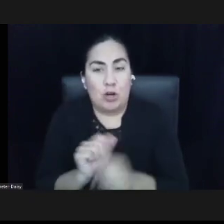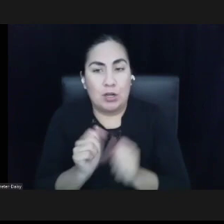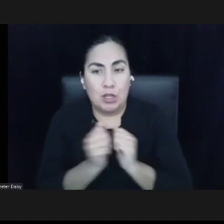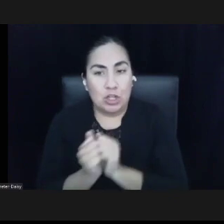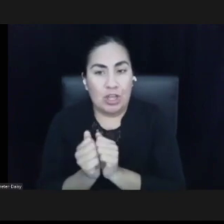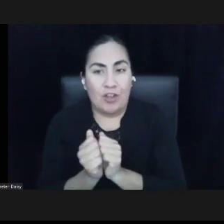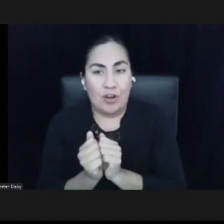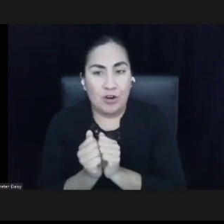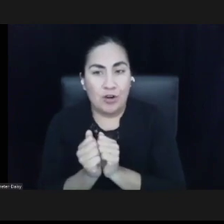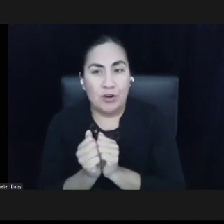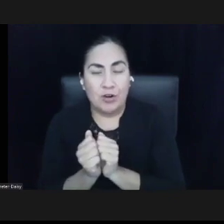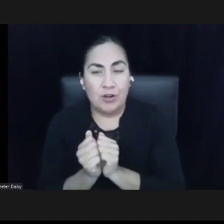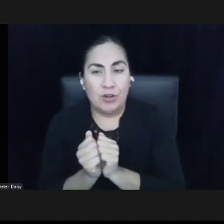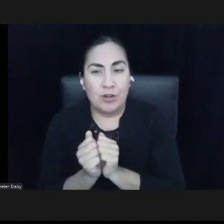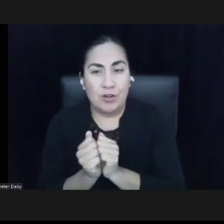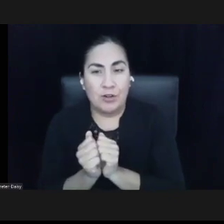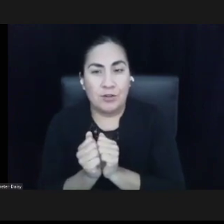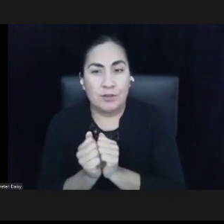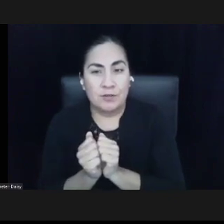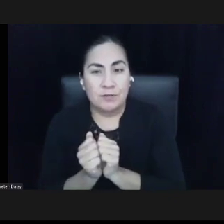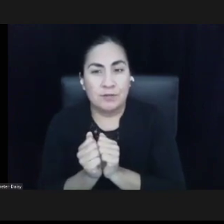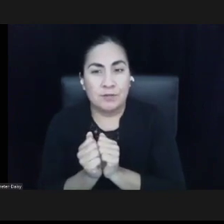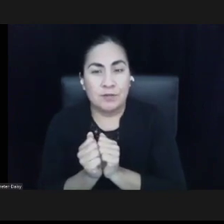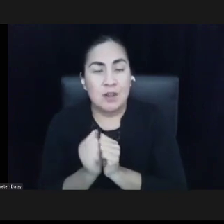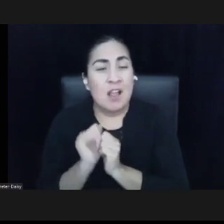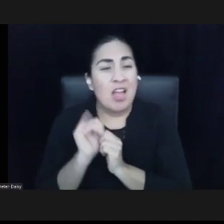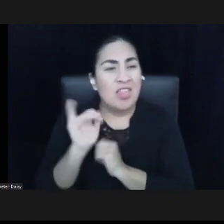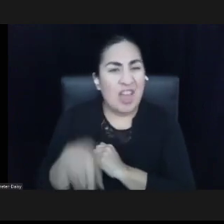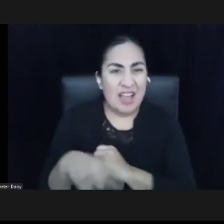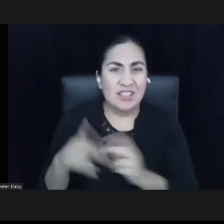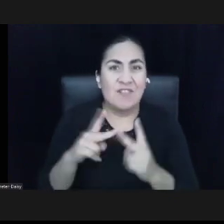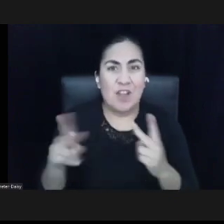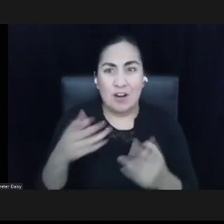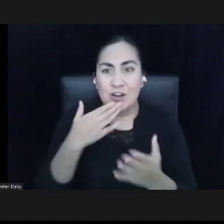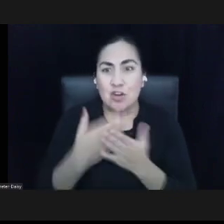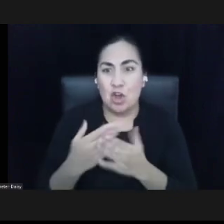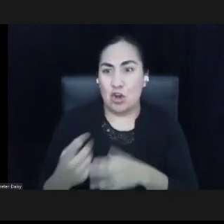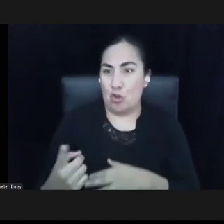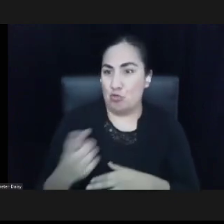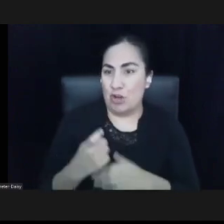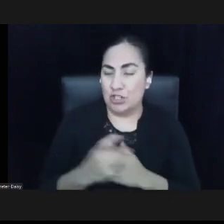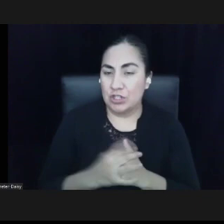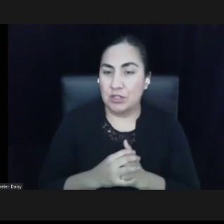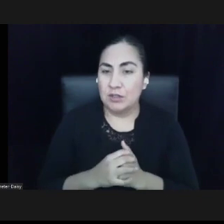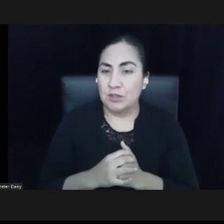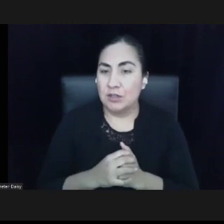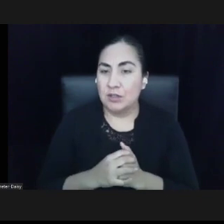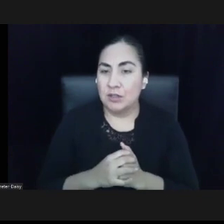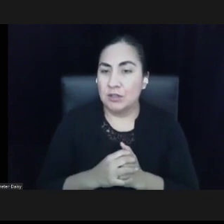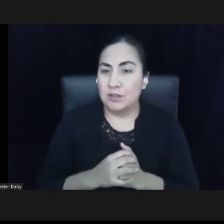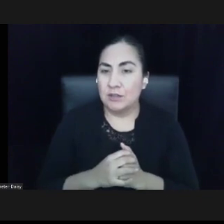That is a really excellent question because it really